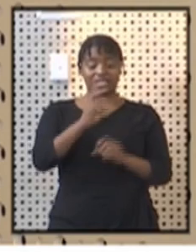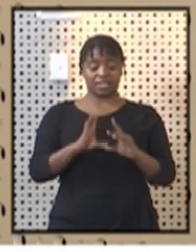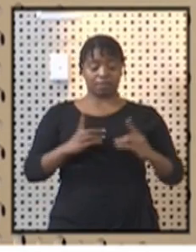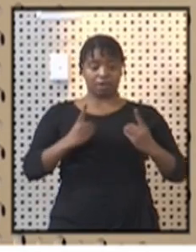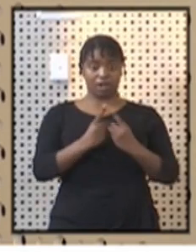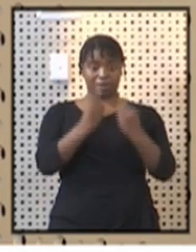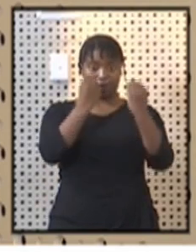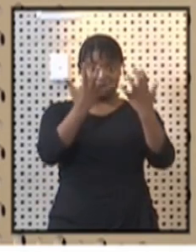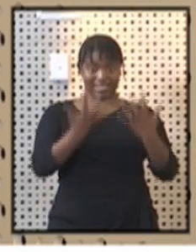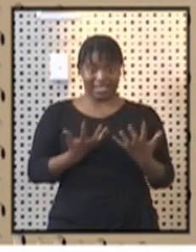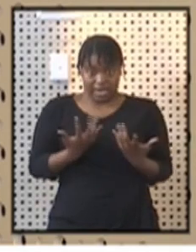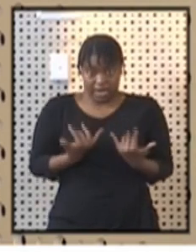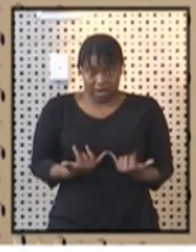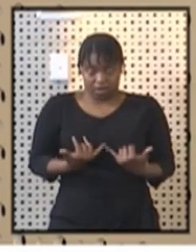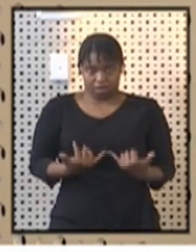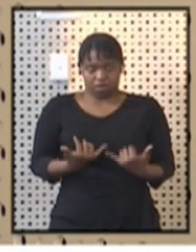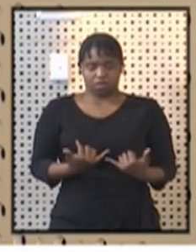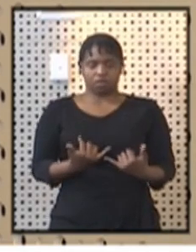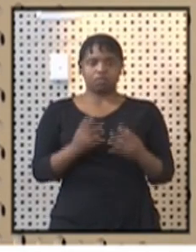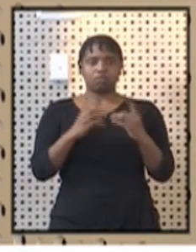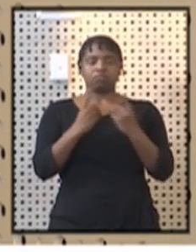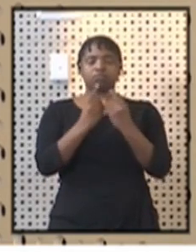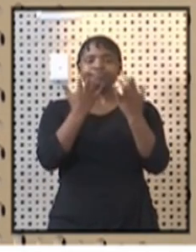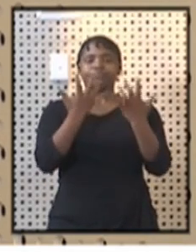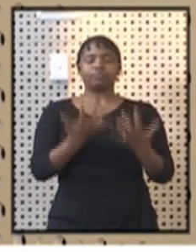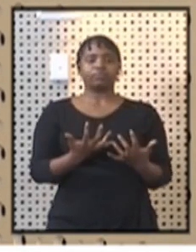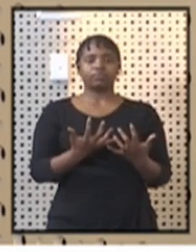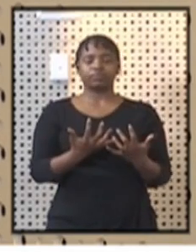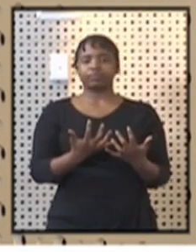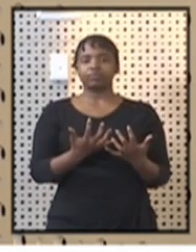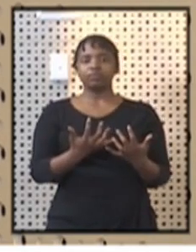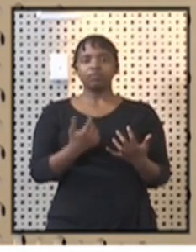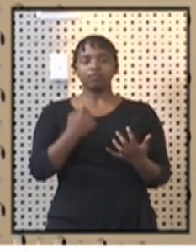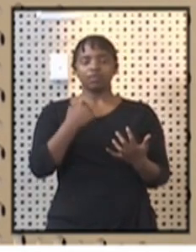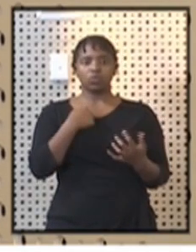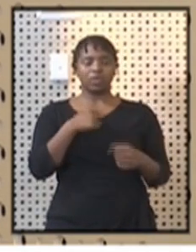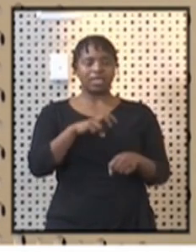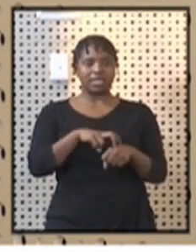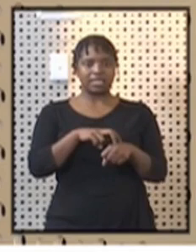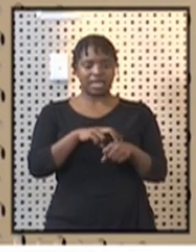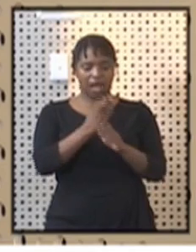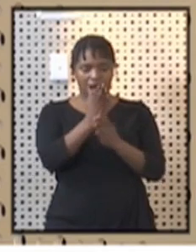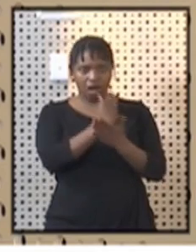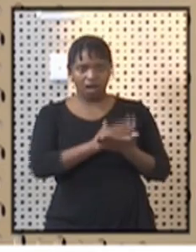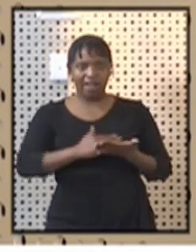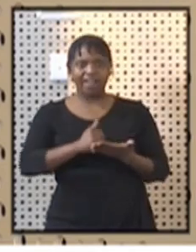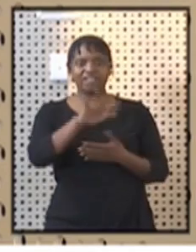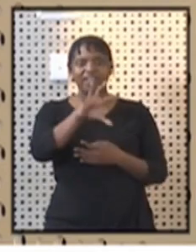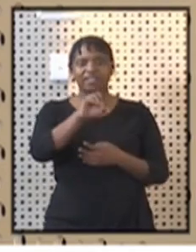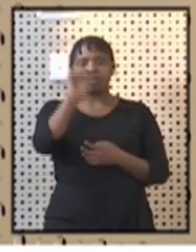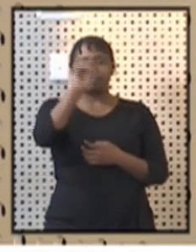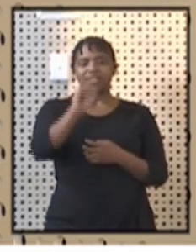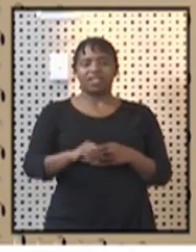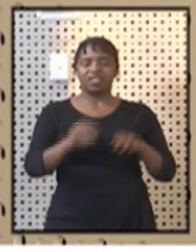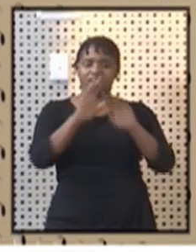currently, we've had to have a cut of almost 50% percent.